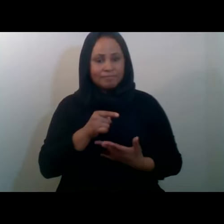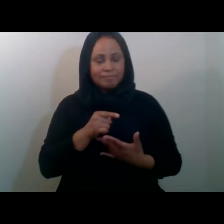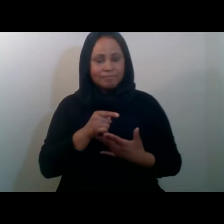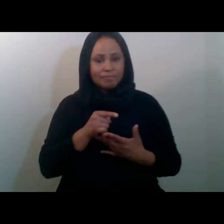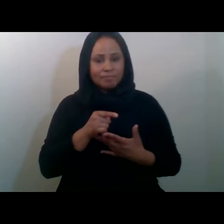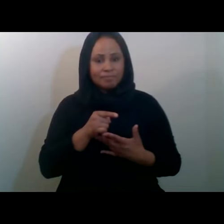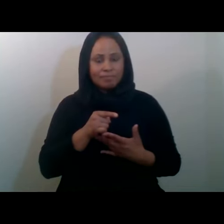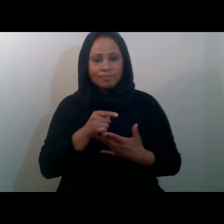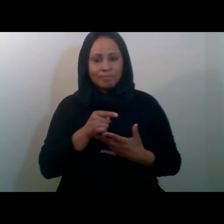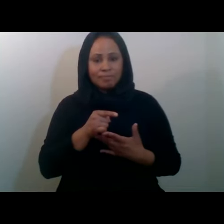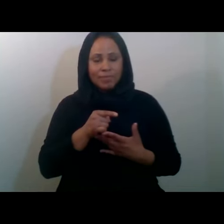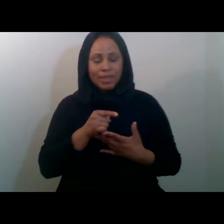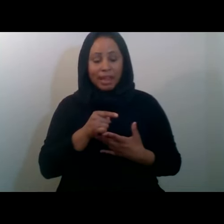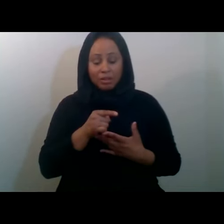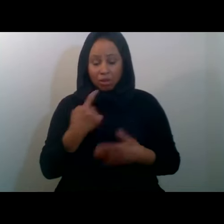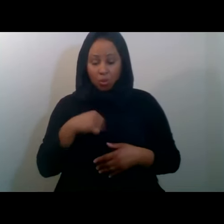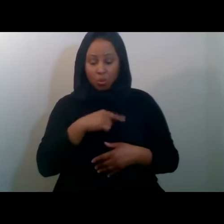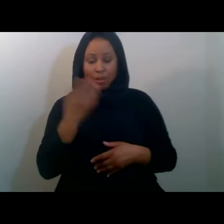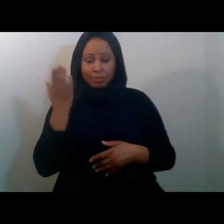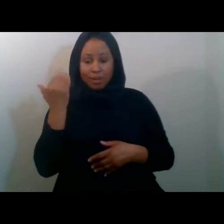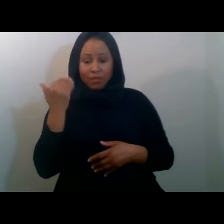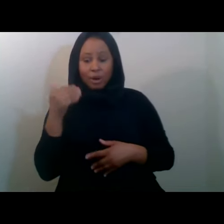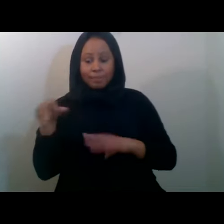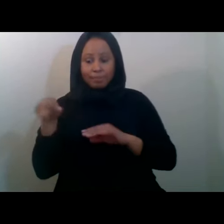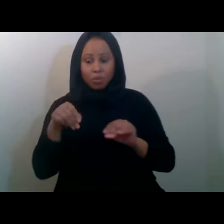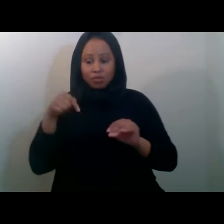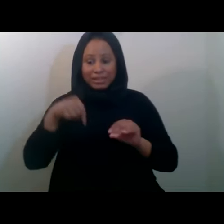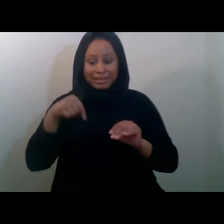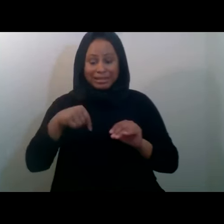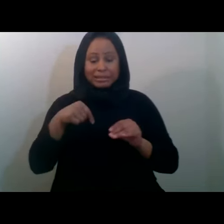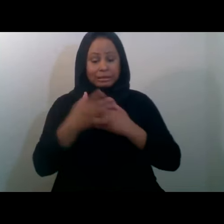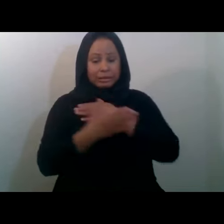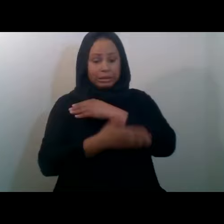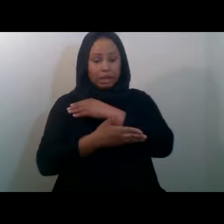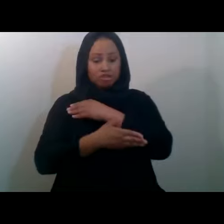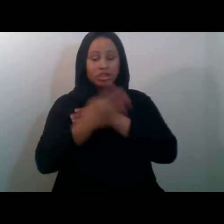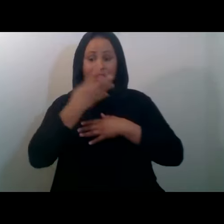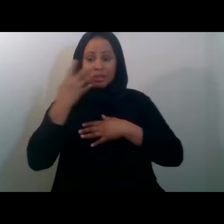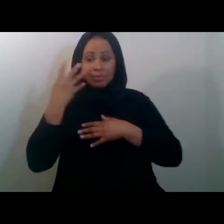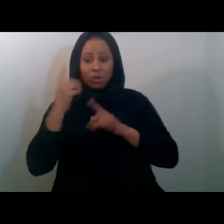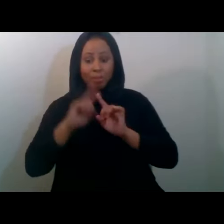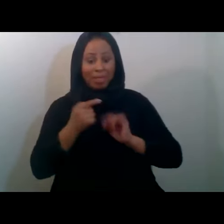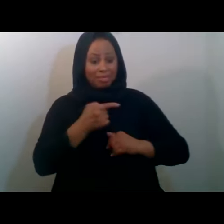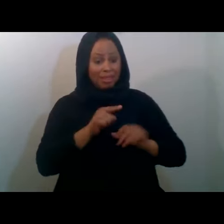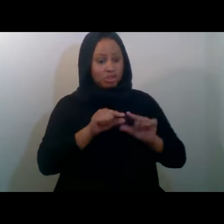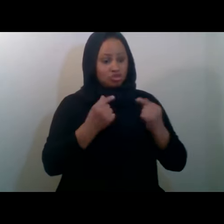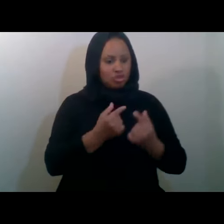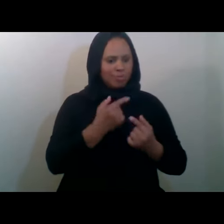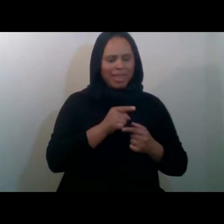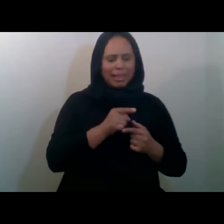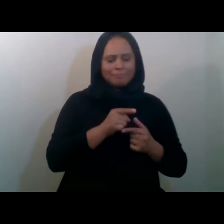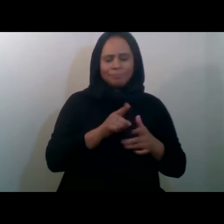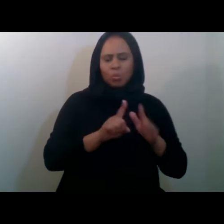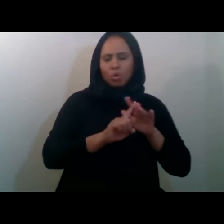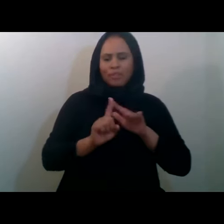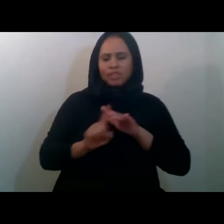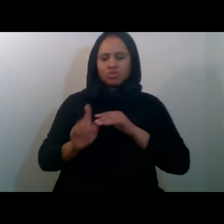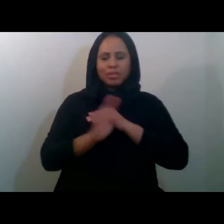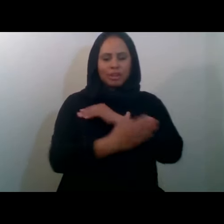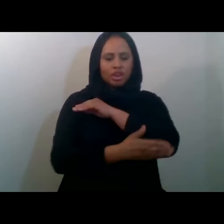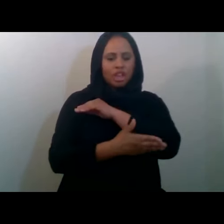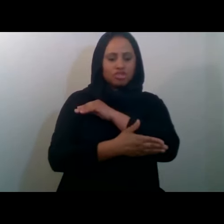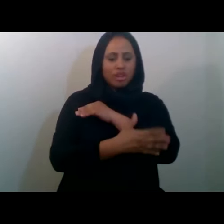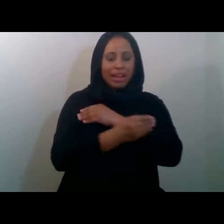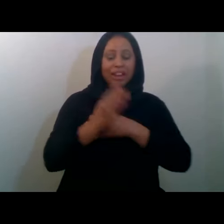as refugees. And suddenly now, they are the, the, the leaders of the community in 20, 30, 40 years, their,